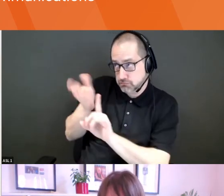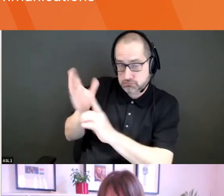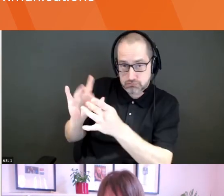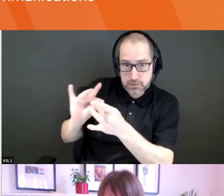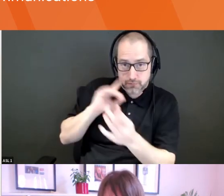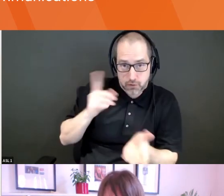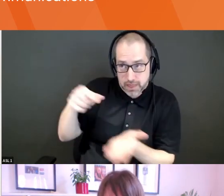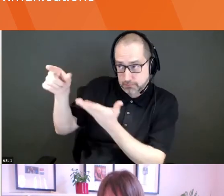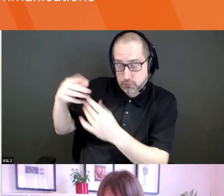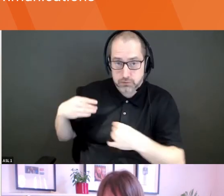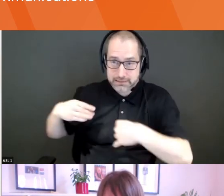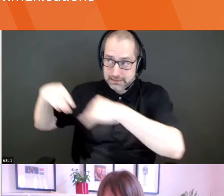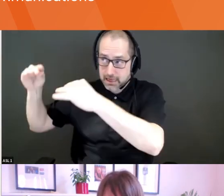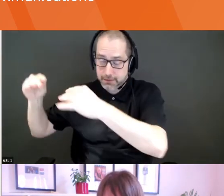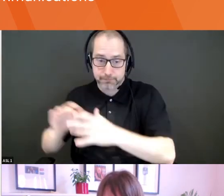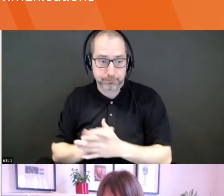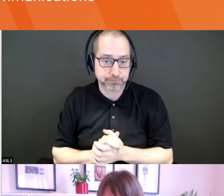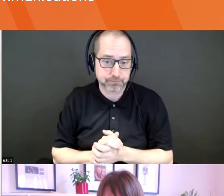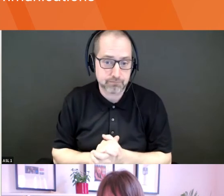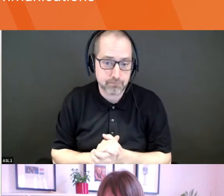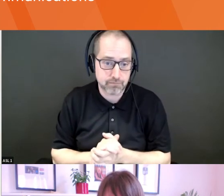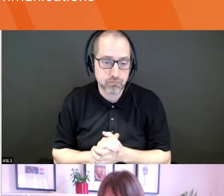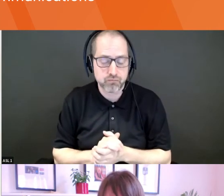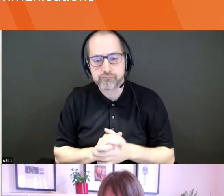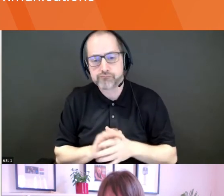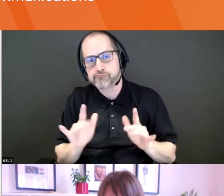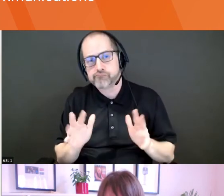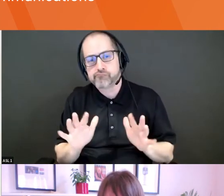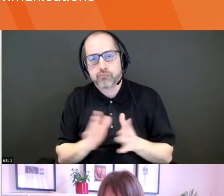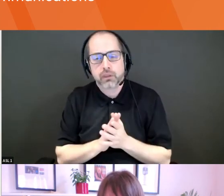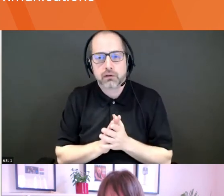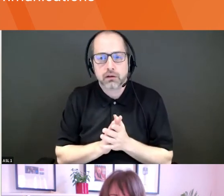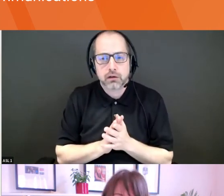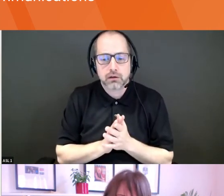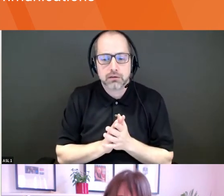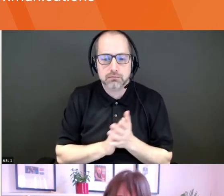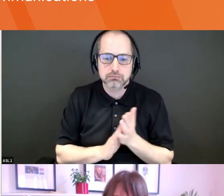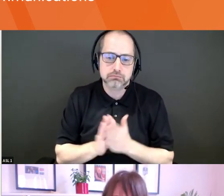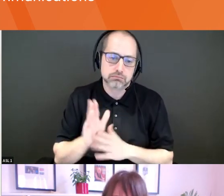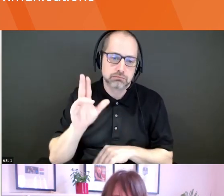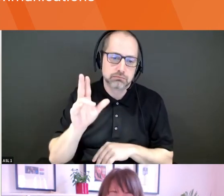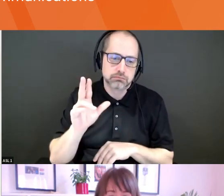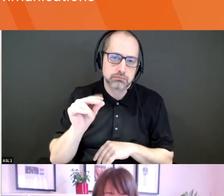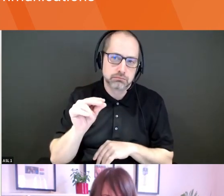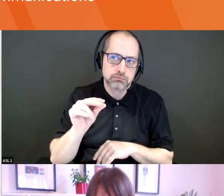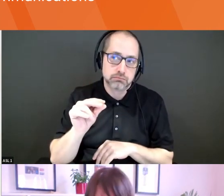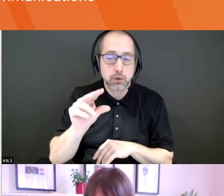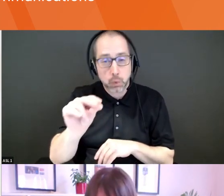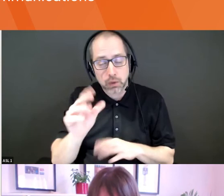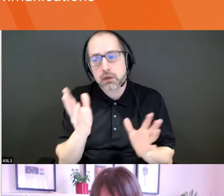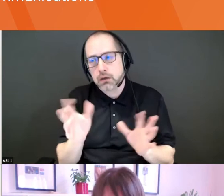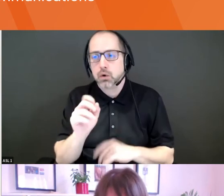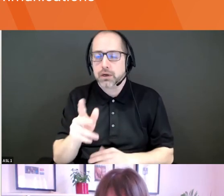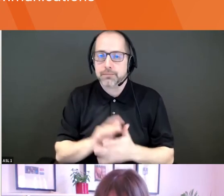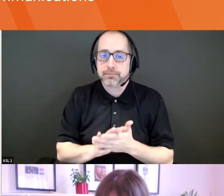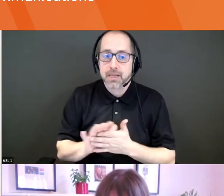Um, no. Uh, okay. I mean, so look, a